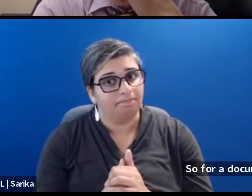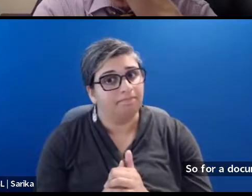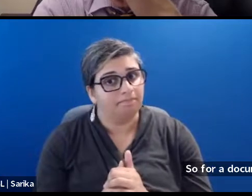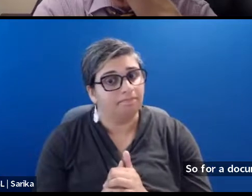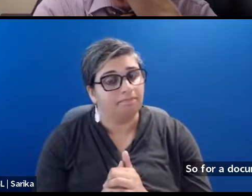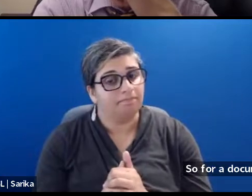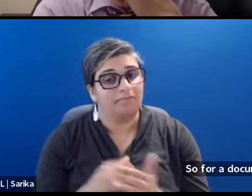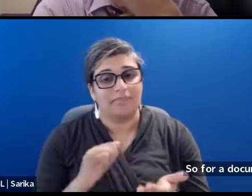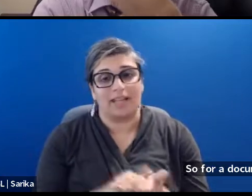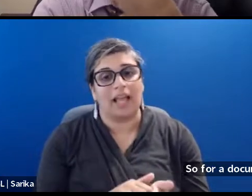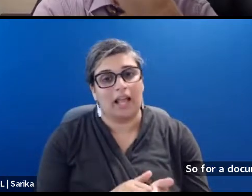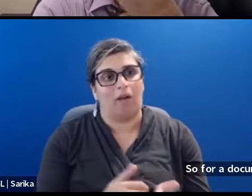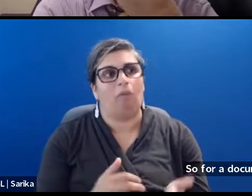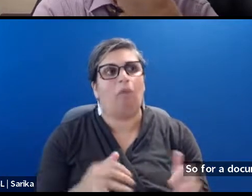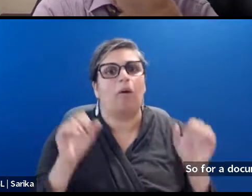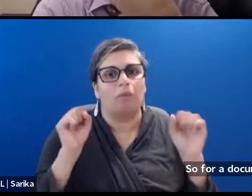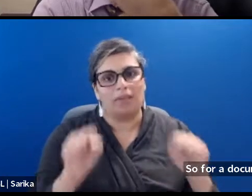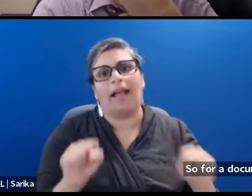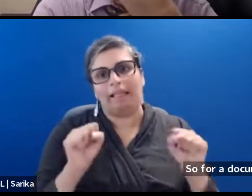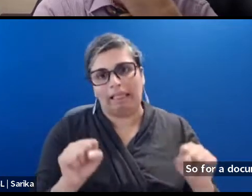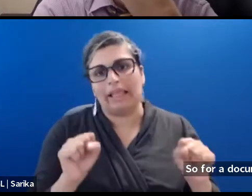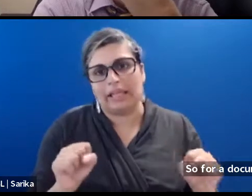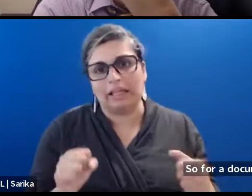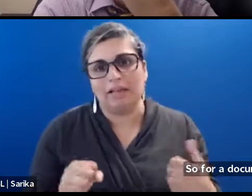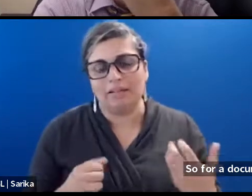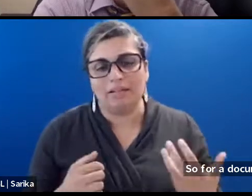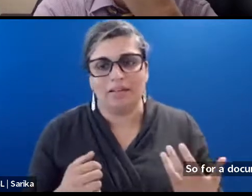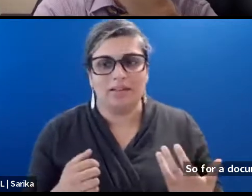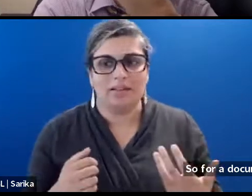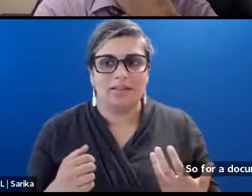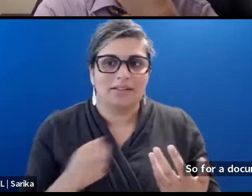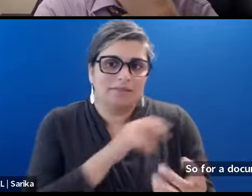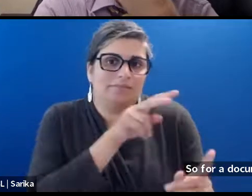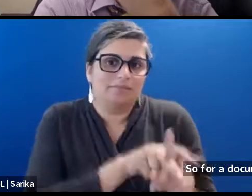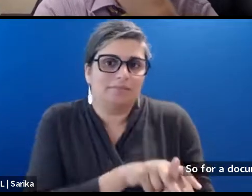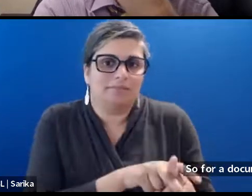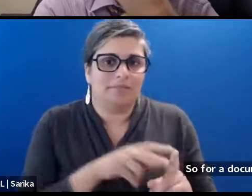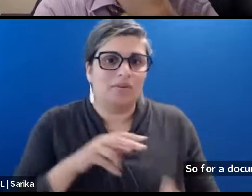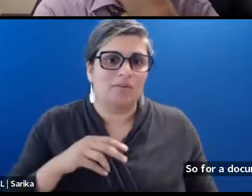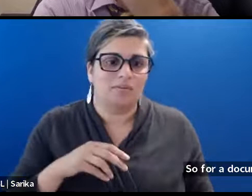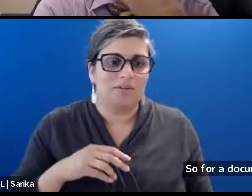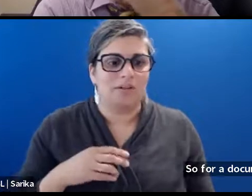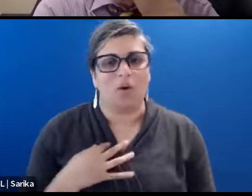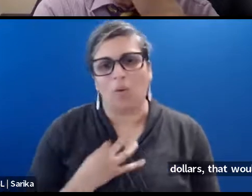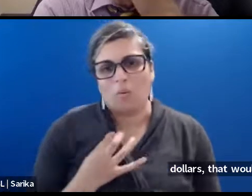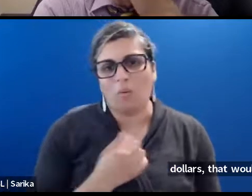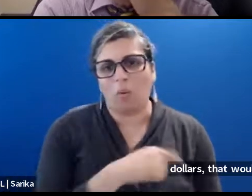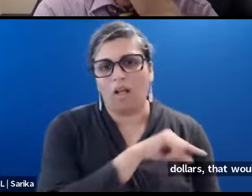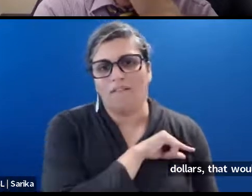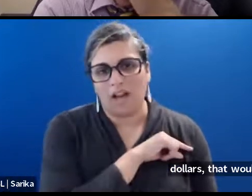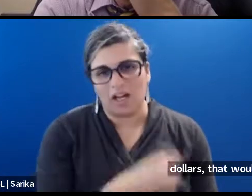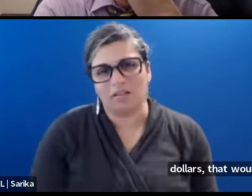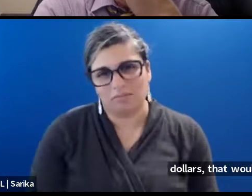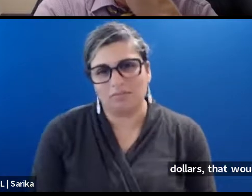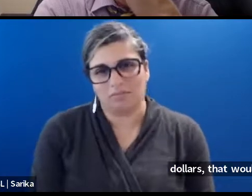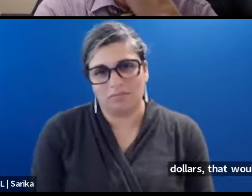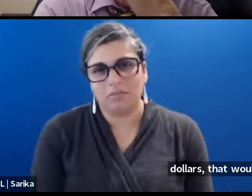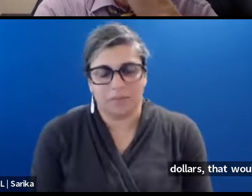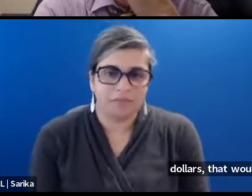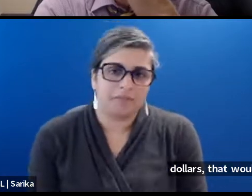That would likely. You know. Bring them in that qualifying range. Uh. Uh. So.